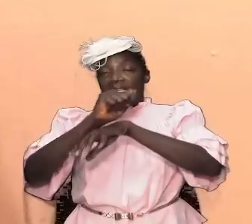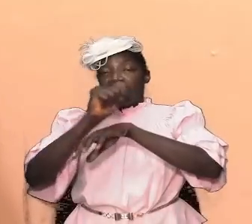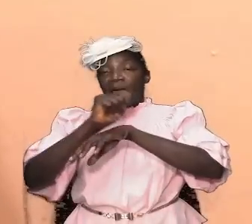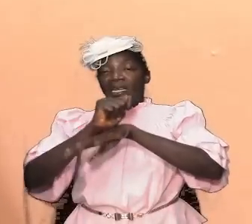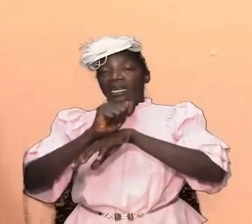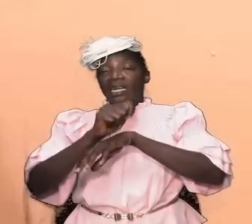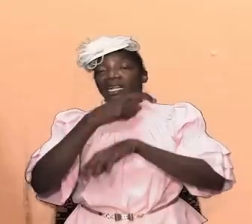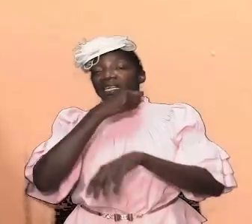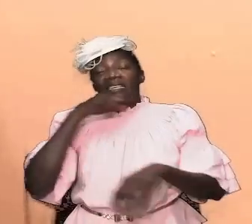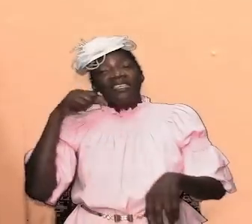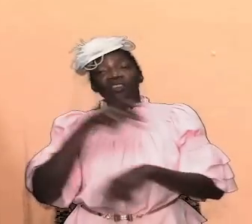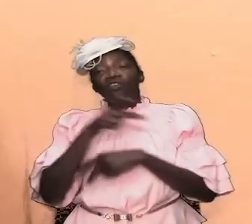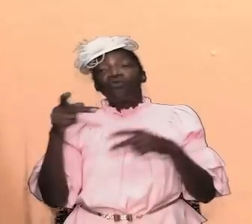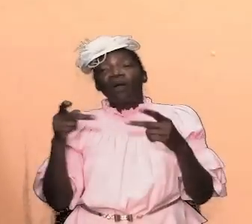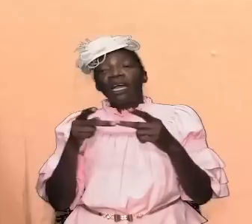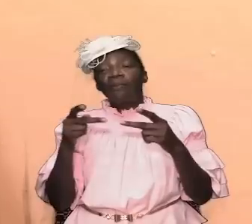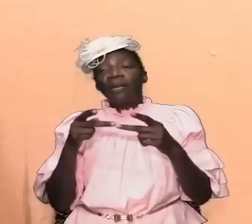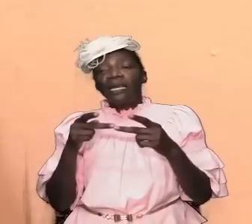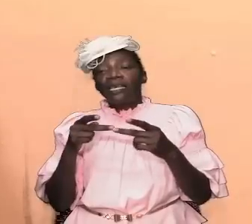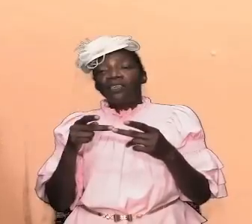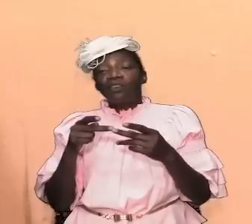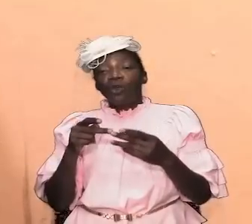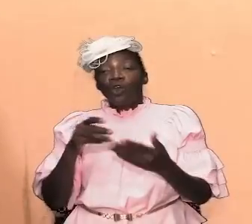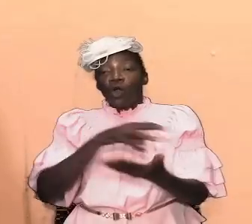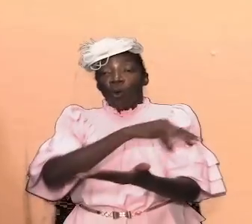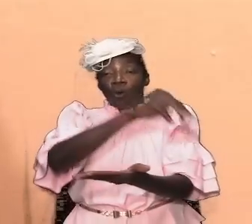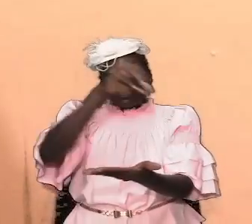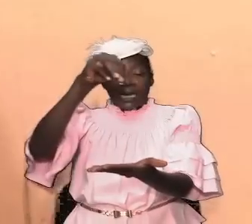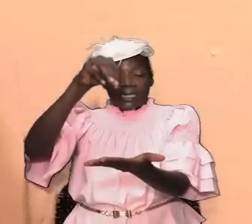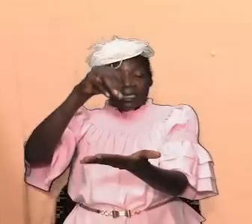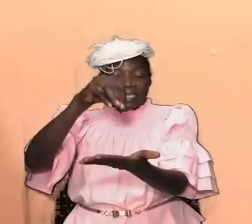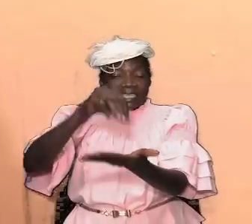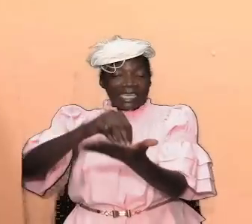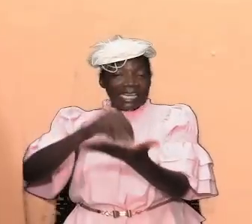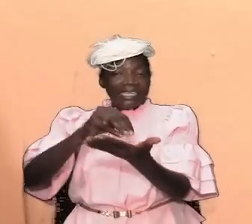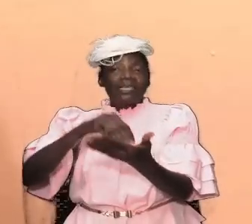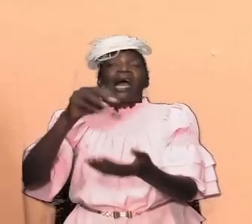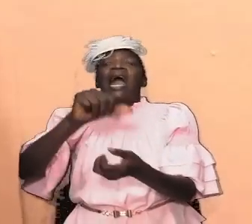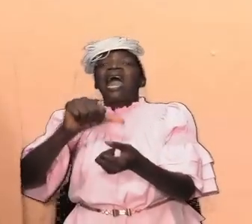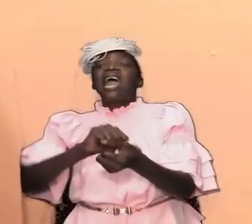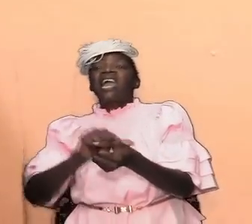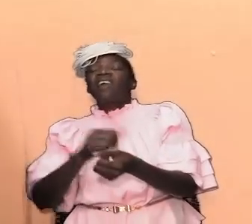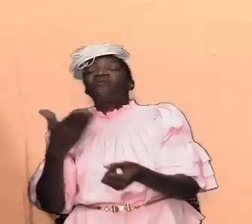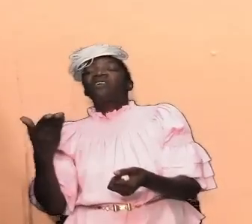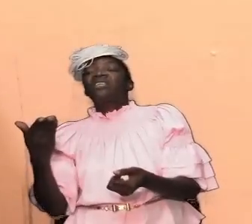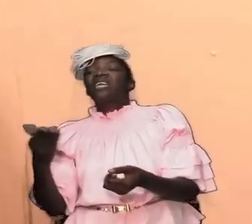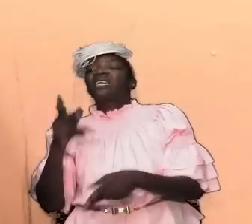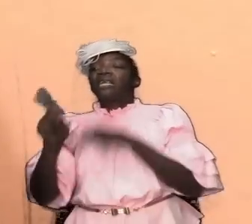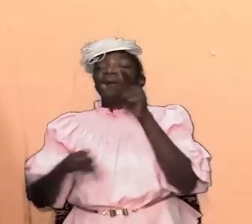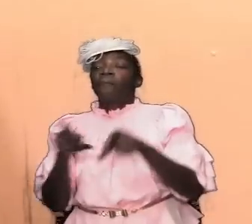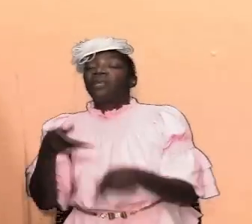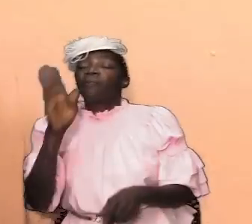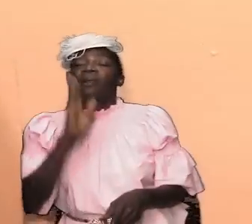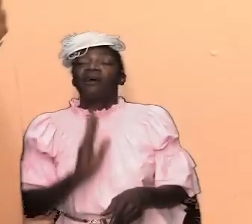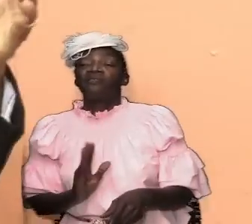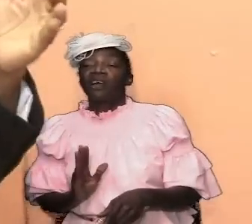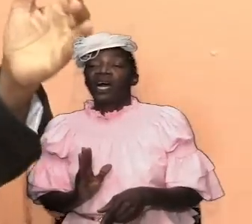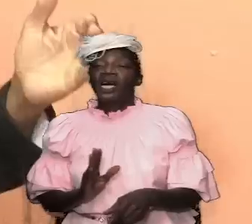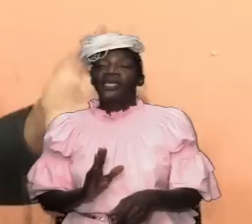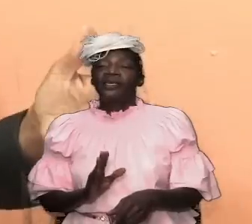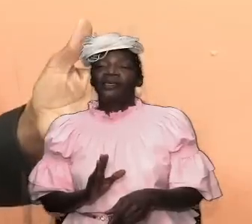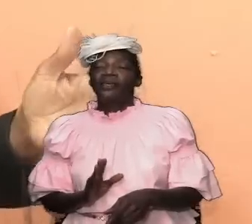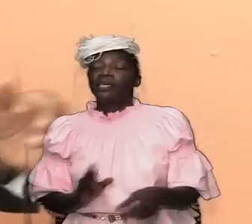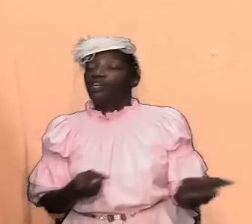wilderness was at the center of everything that the people of god god then had